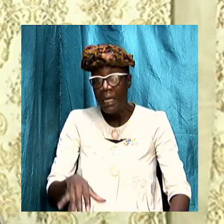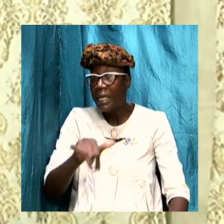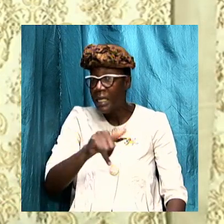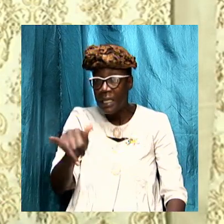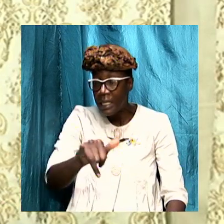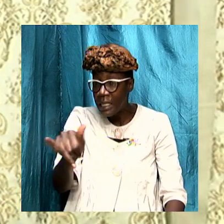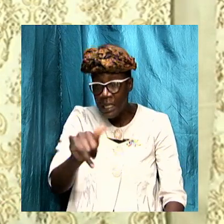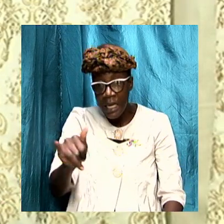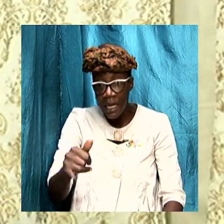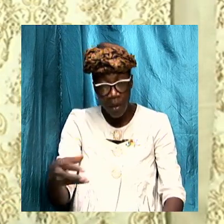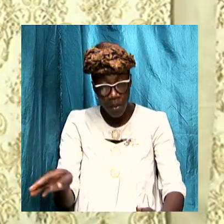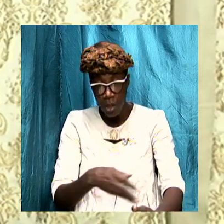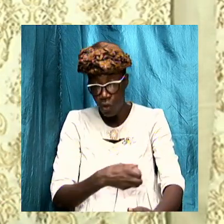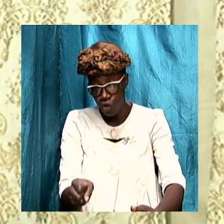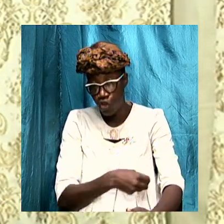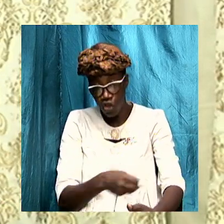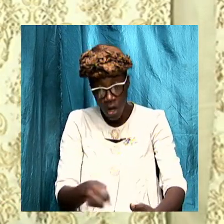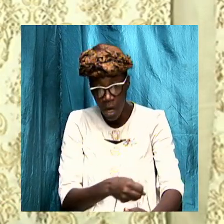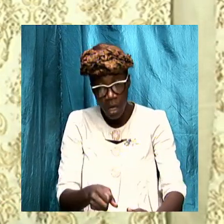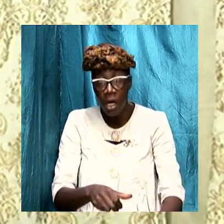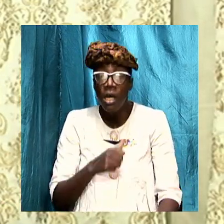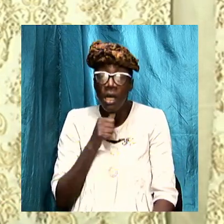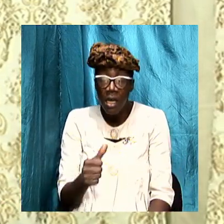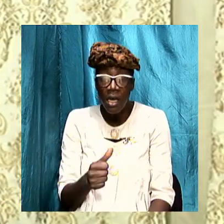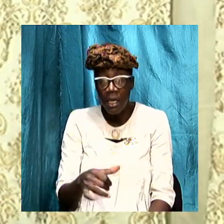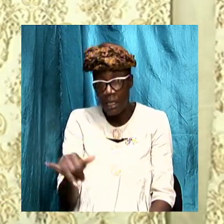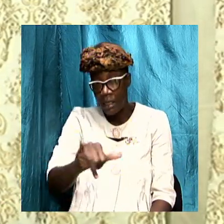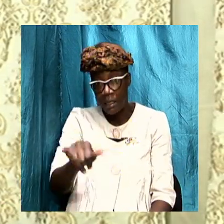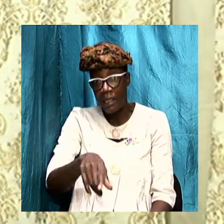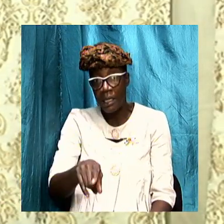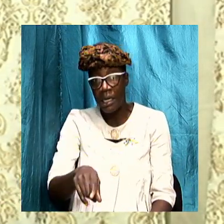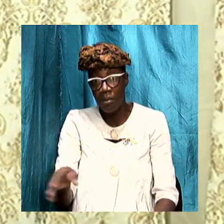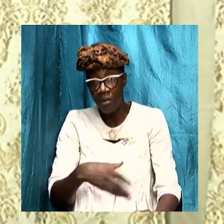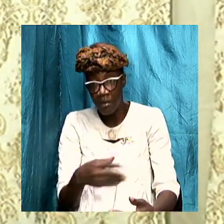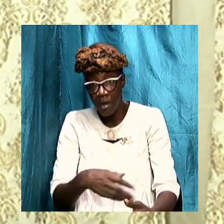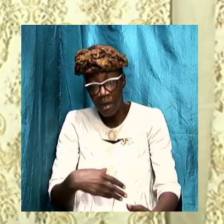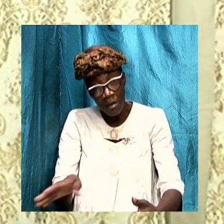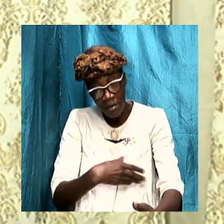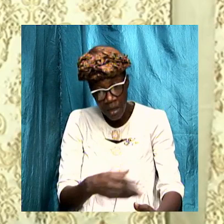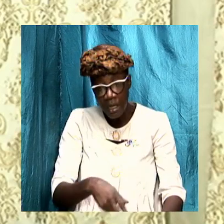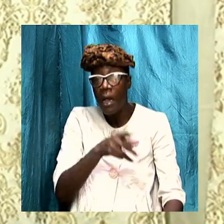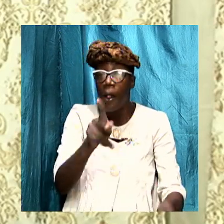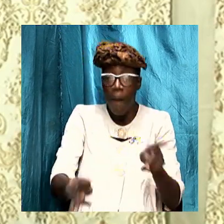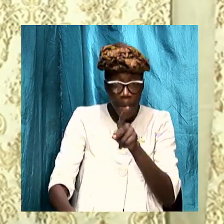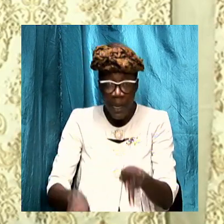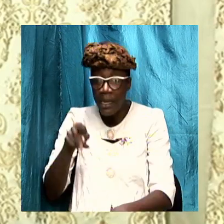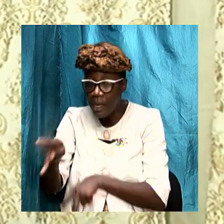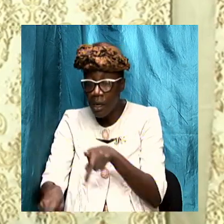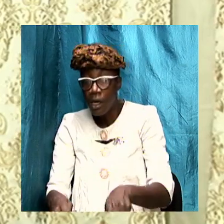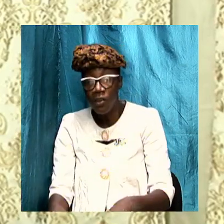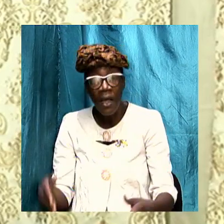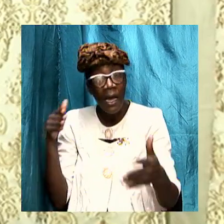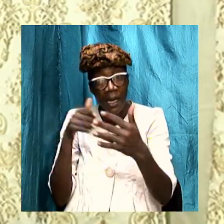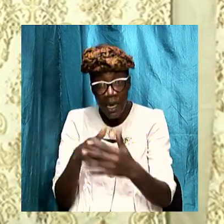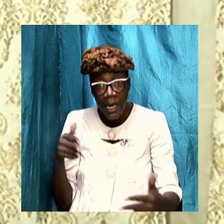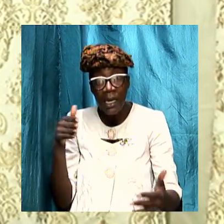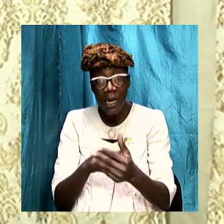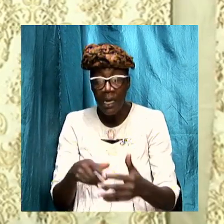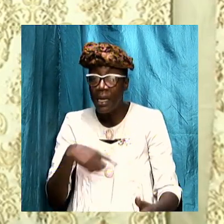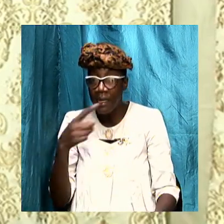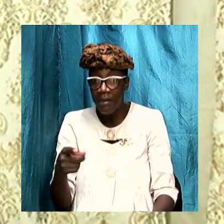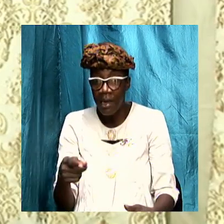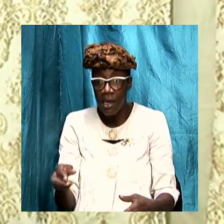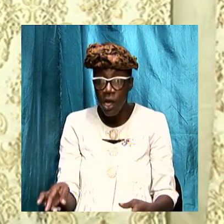our circle but it's one of those songs that is sung in Pentecost over and over again it says